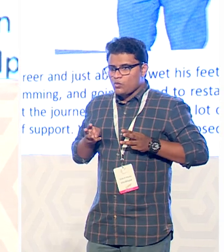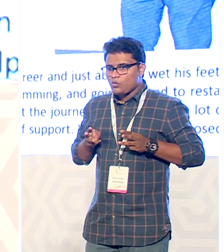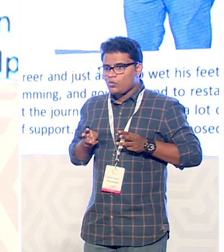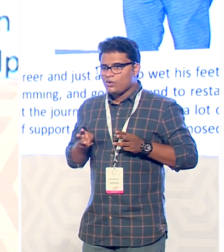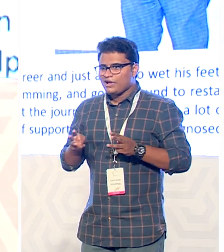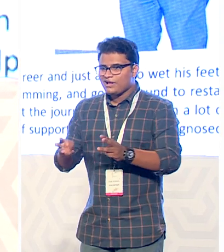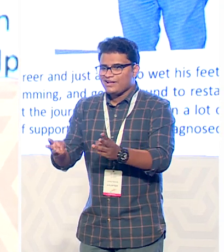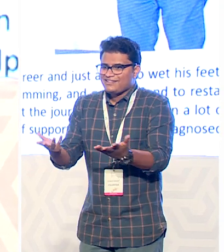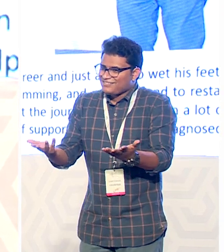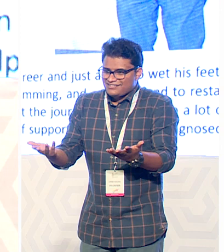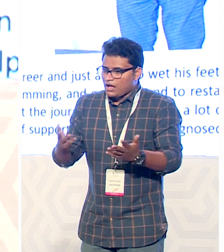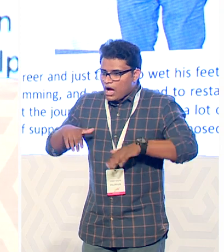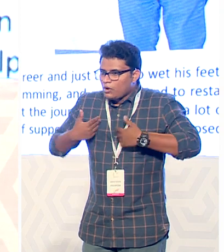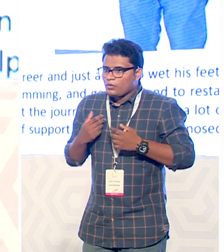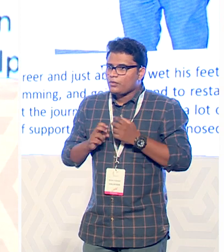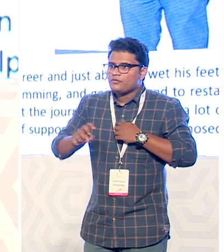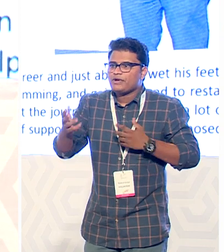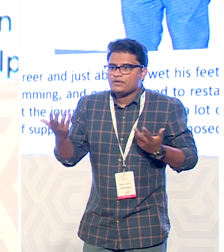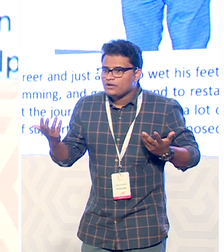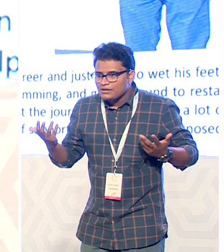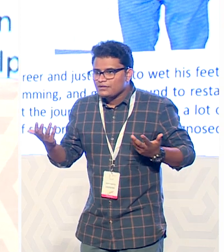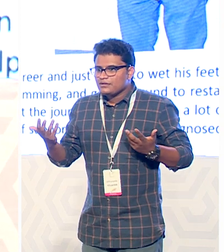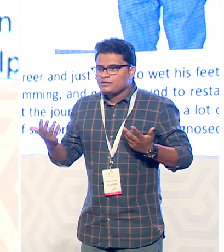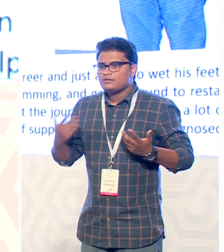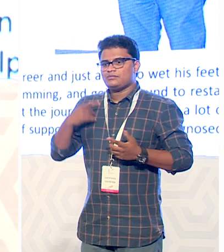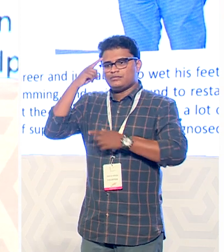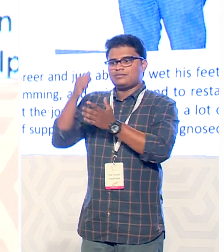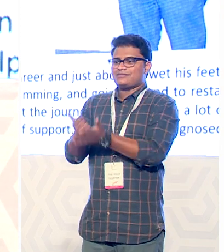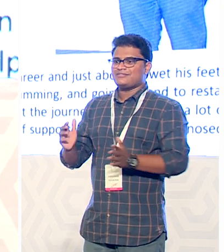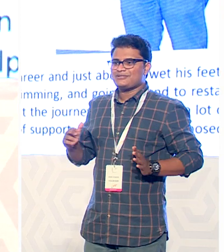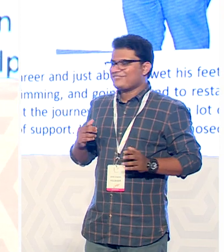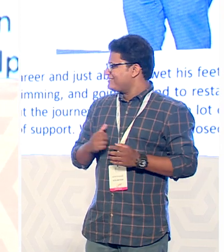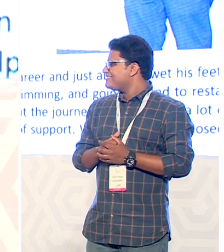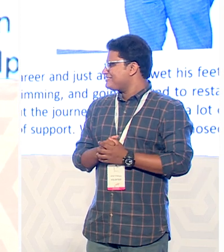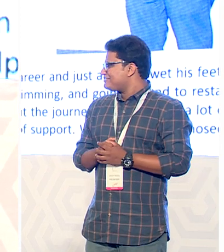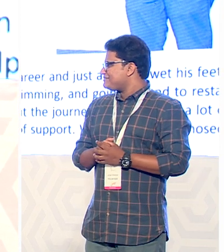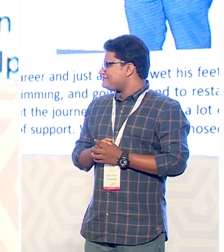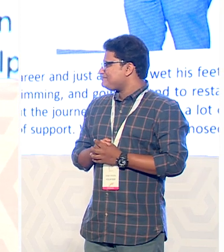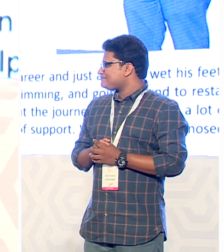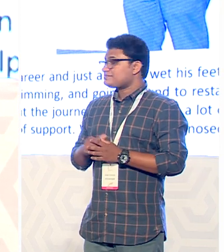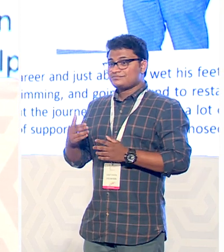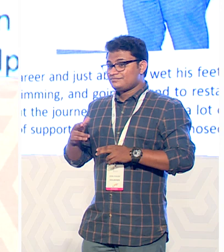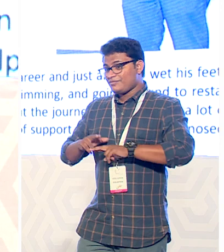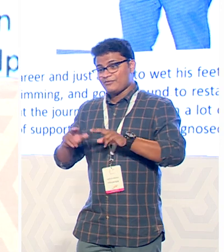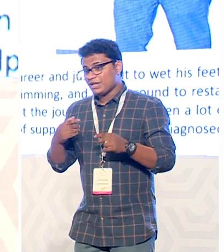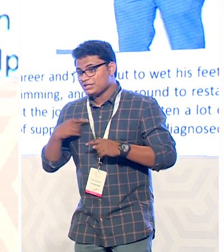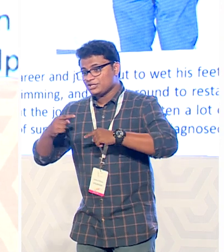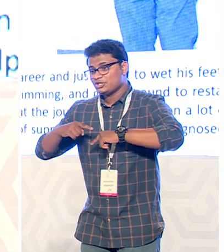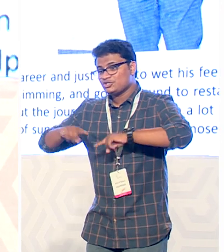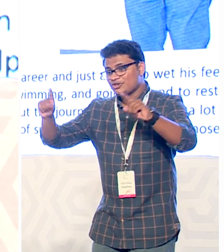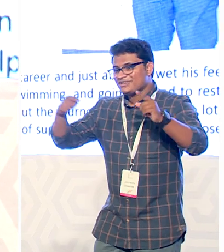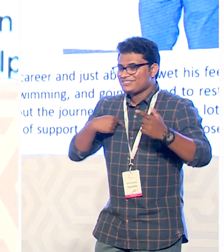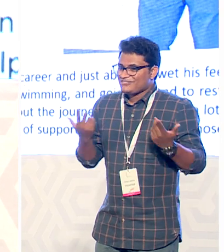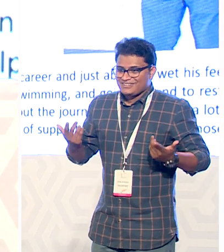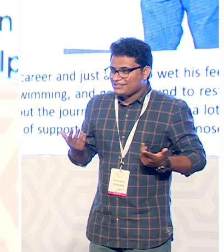how you want to travel that journey and then finally you will achieve it most proudly